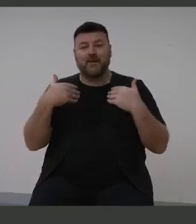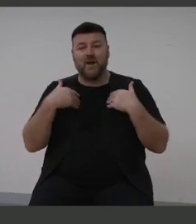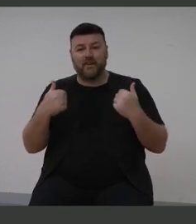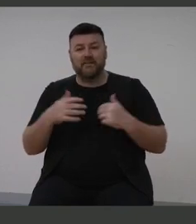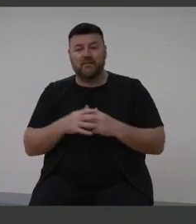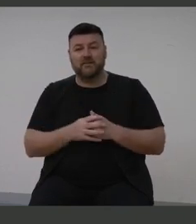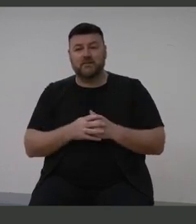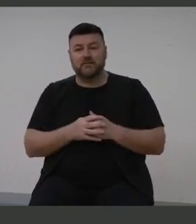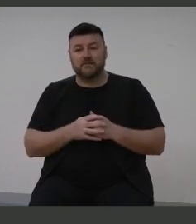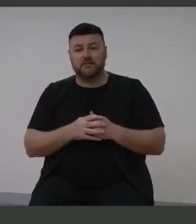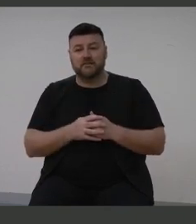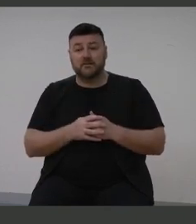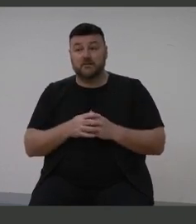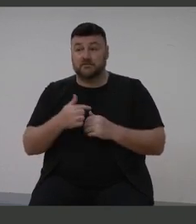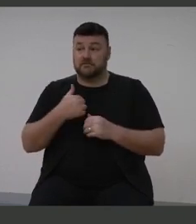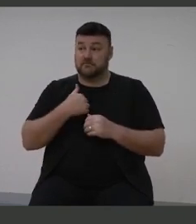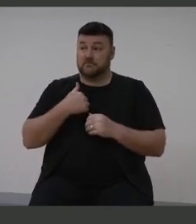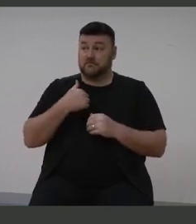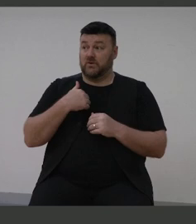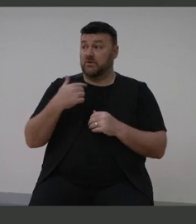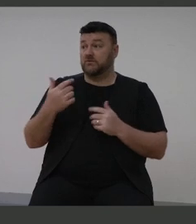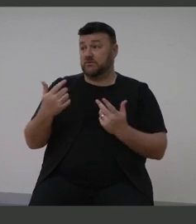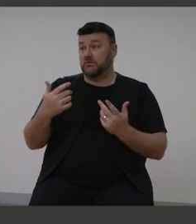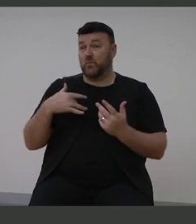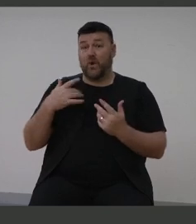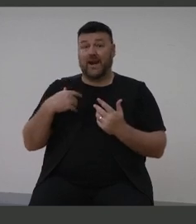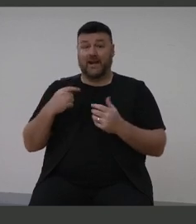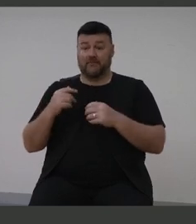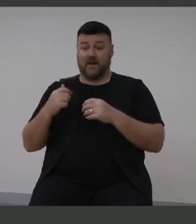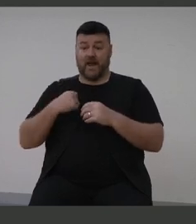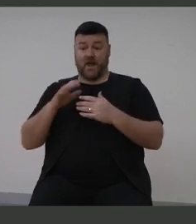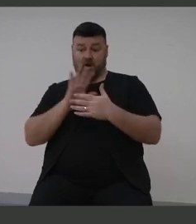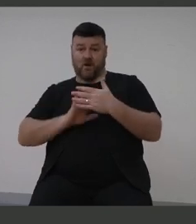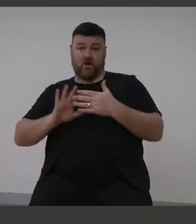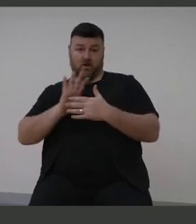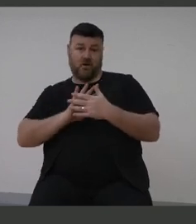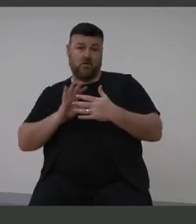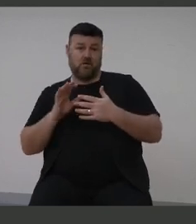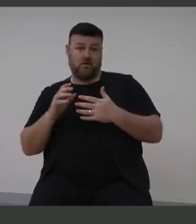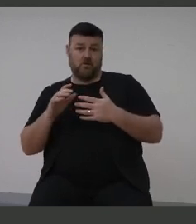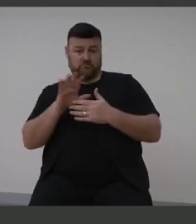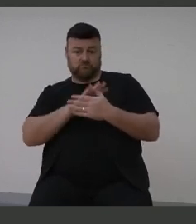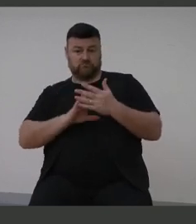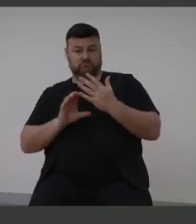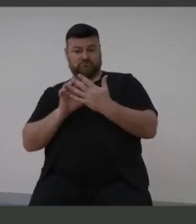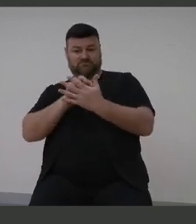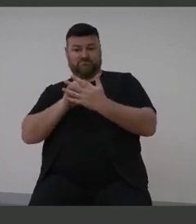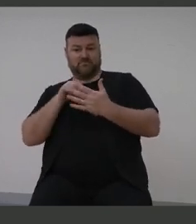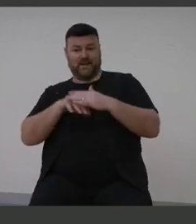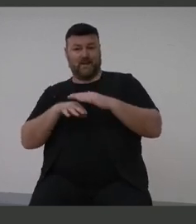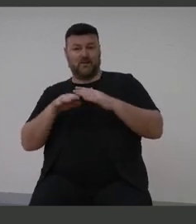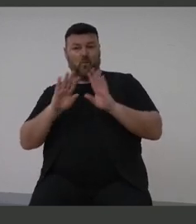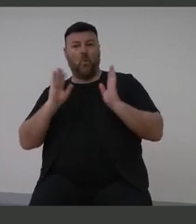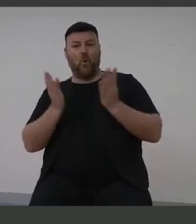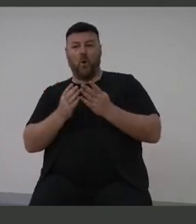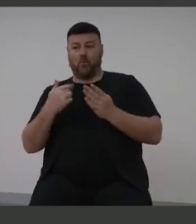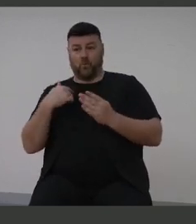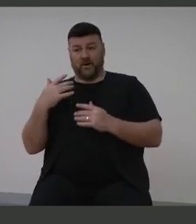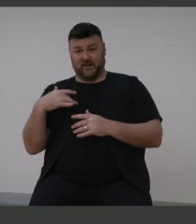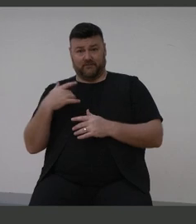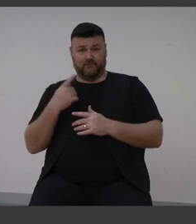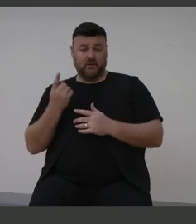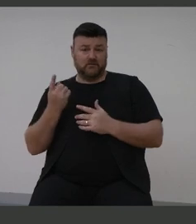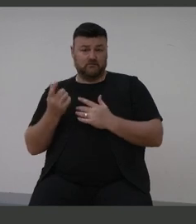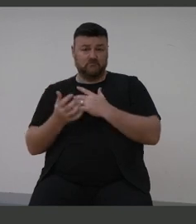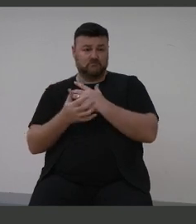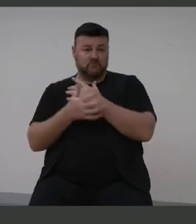to realise this, that we do live in one of the poorest regions throughout the world and make sure in forums